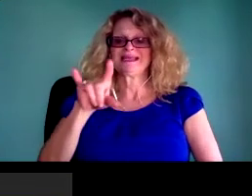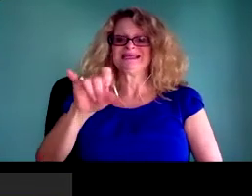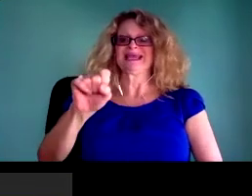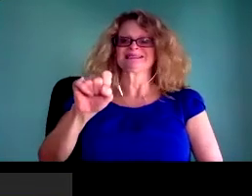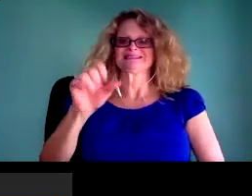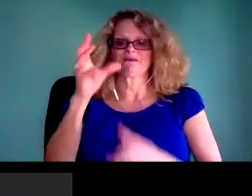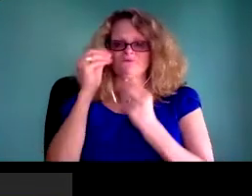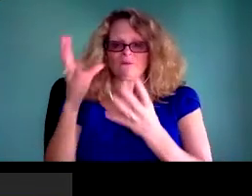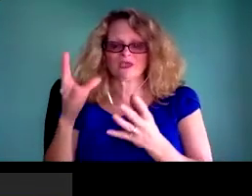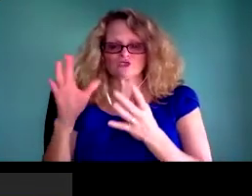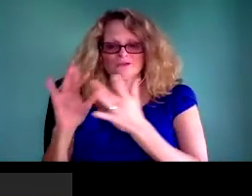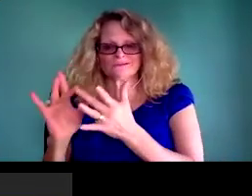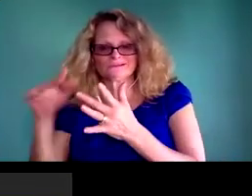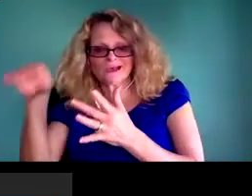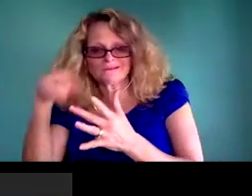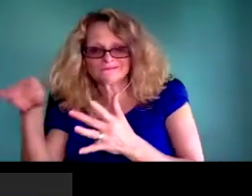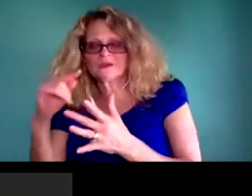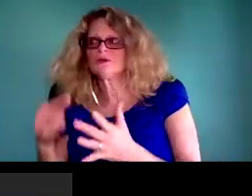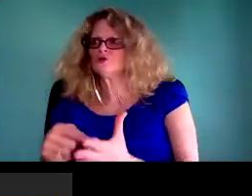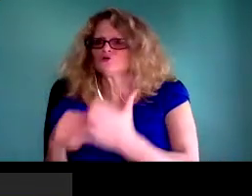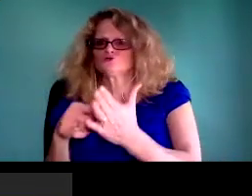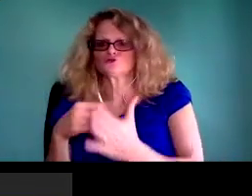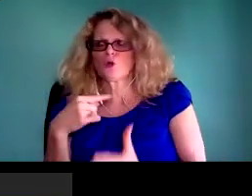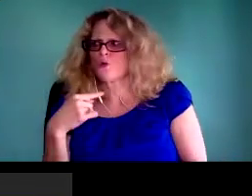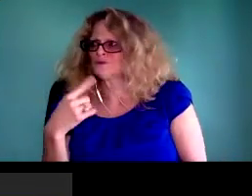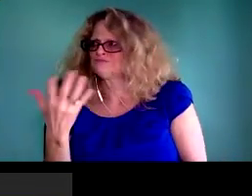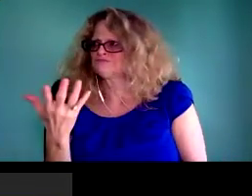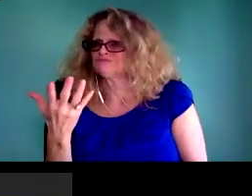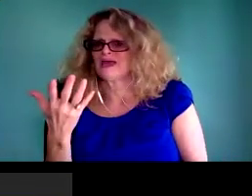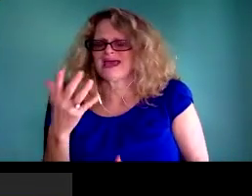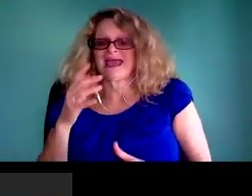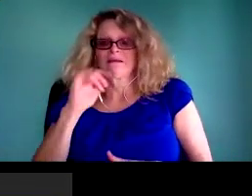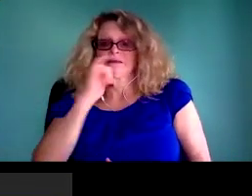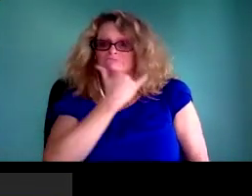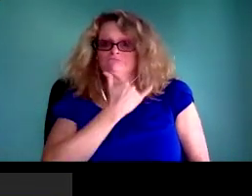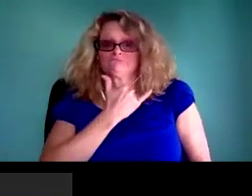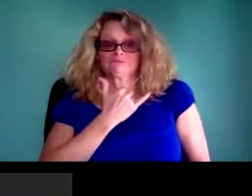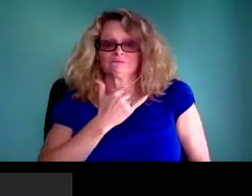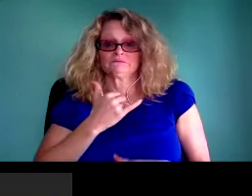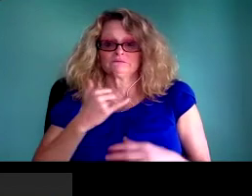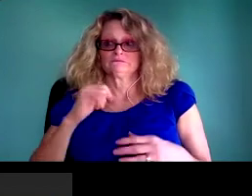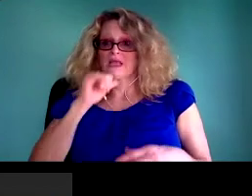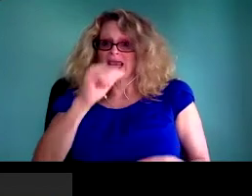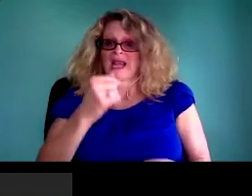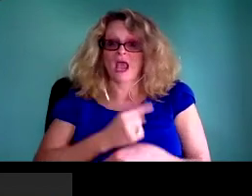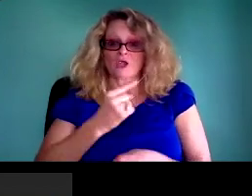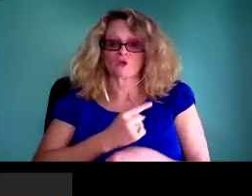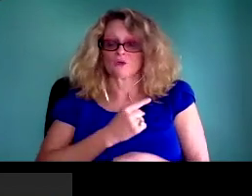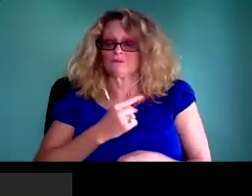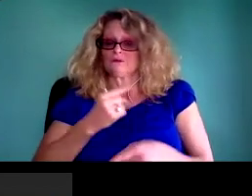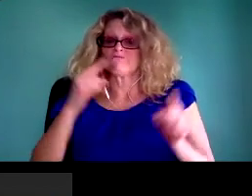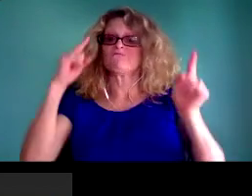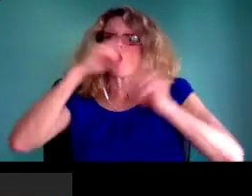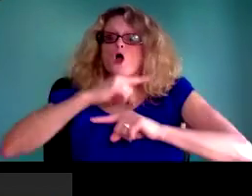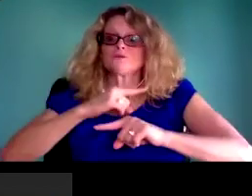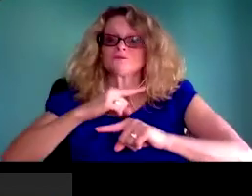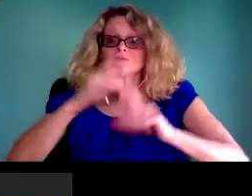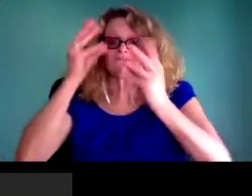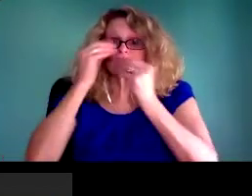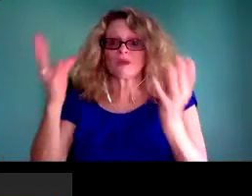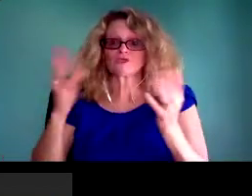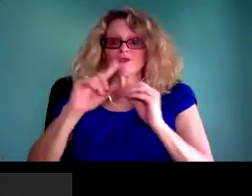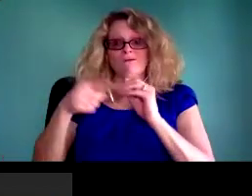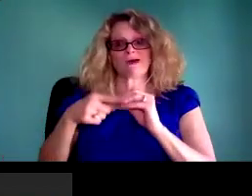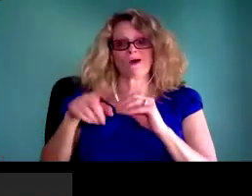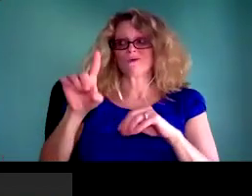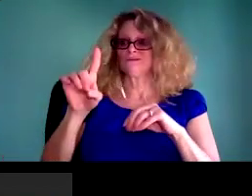what does it mean when hundreds of millions of people use a search engine